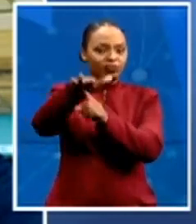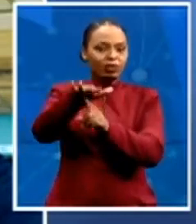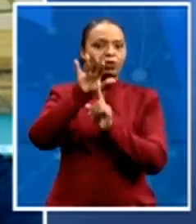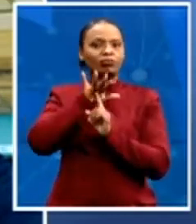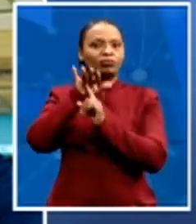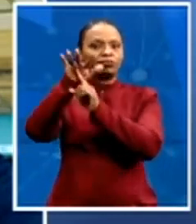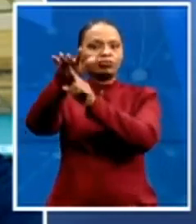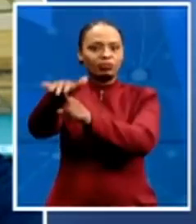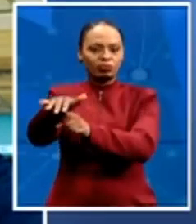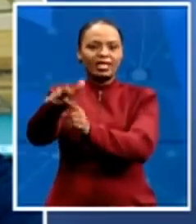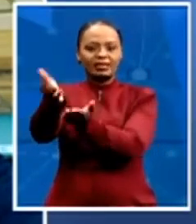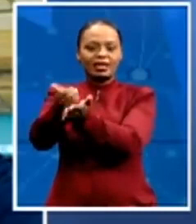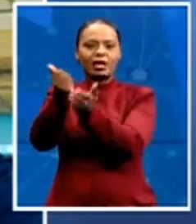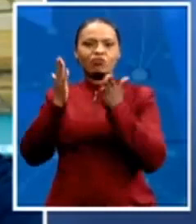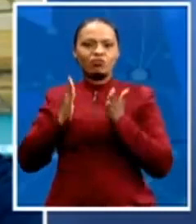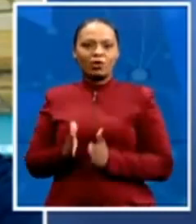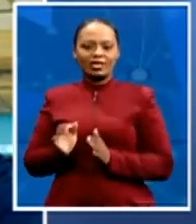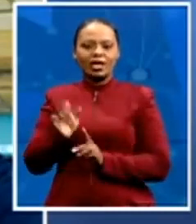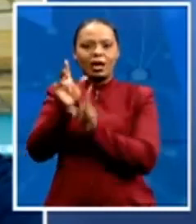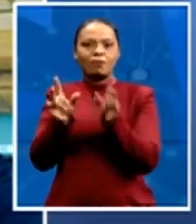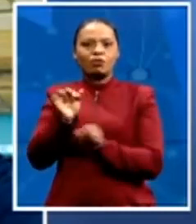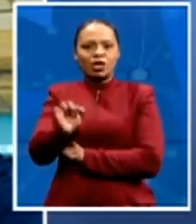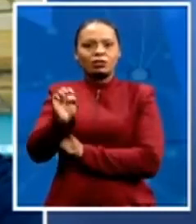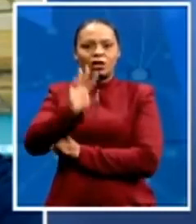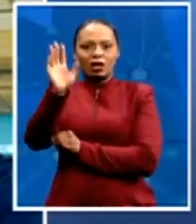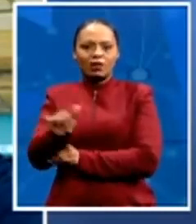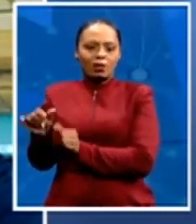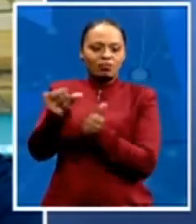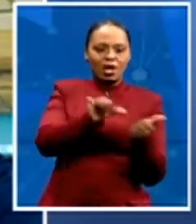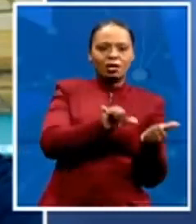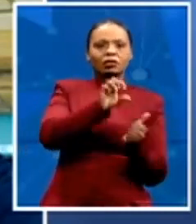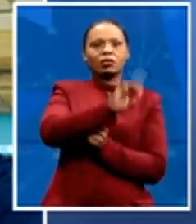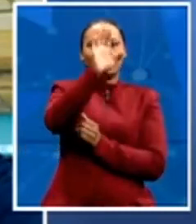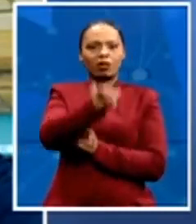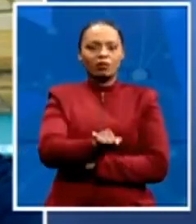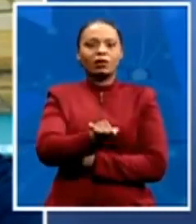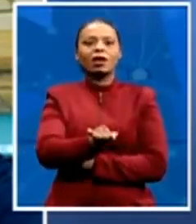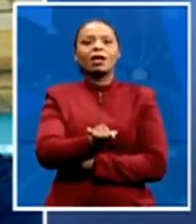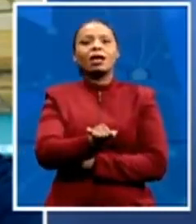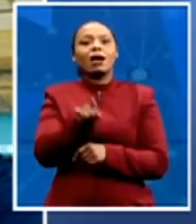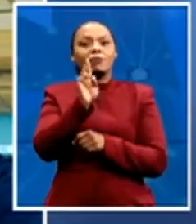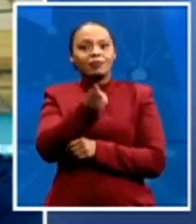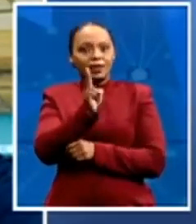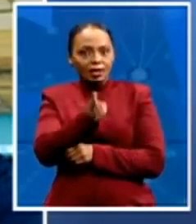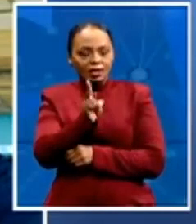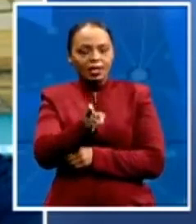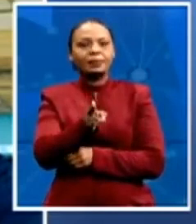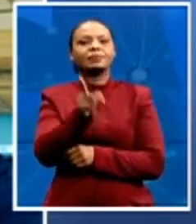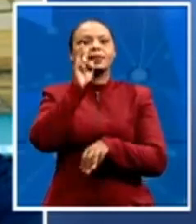back to South Africa. The third thing is that there was supposed to be a court case that was